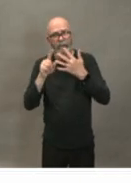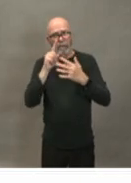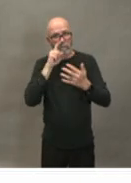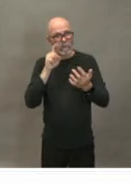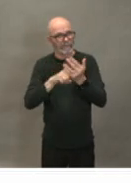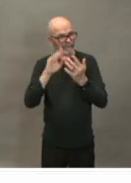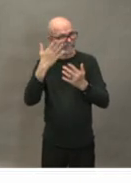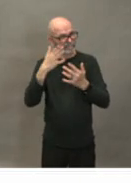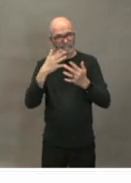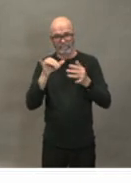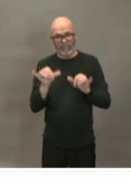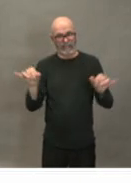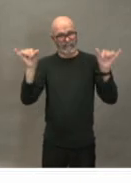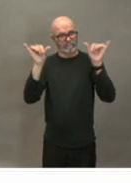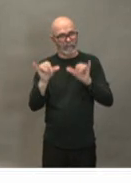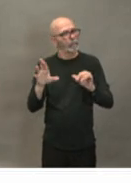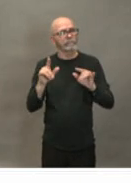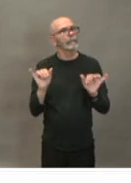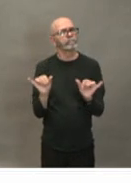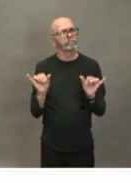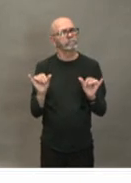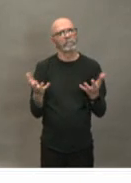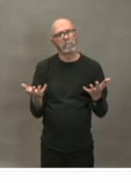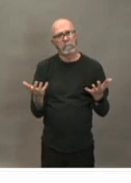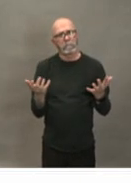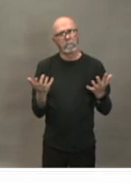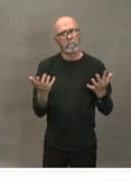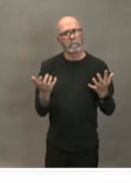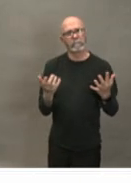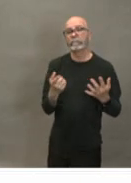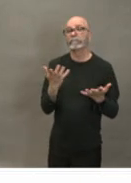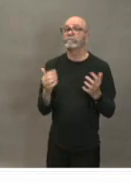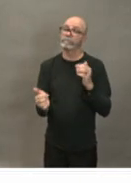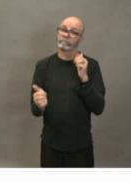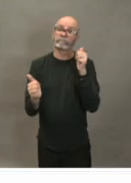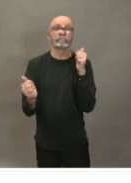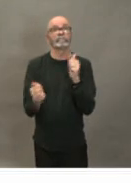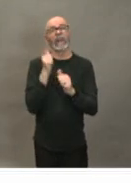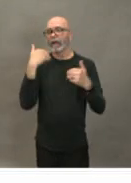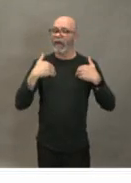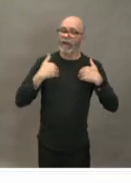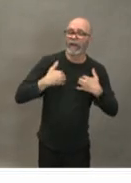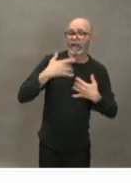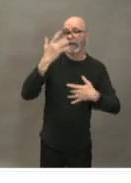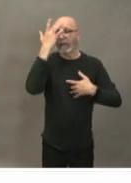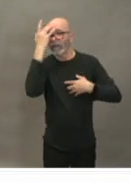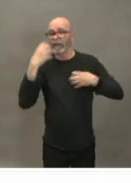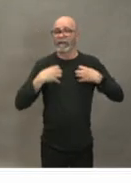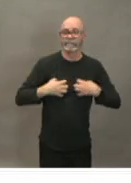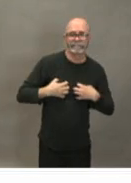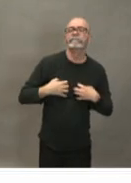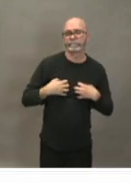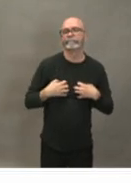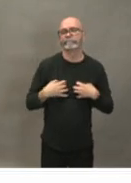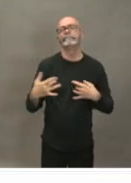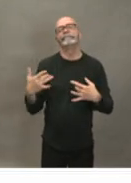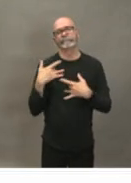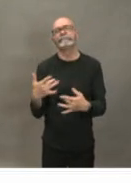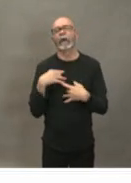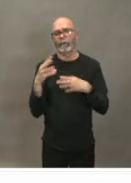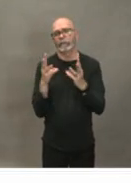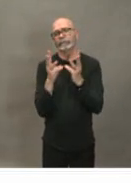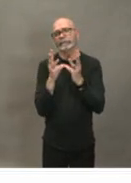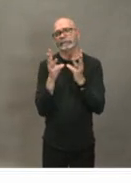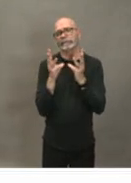general respiratory viruses do have a winter seasonality but we learned from h1n1 of that popped up in uh in late april